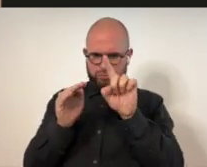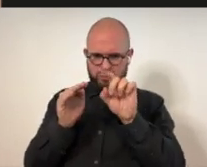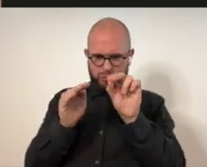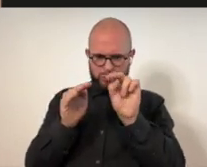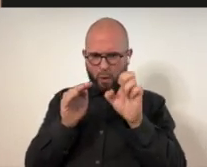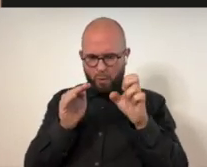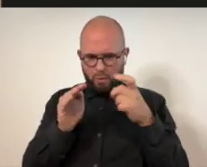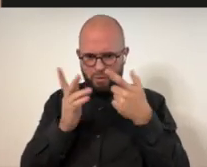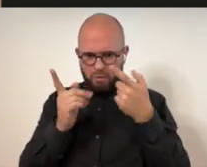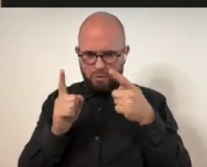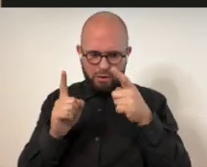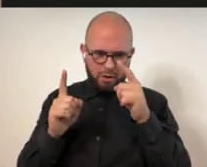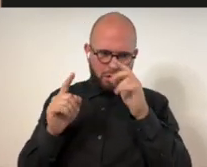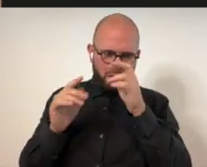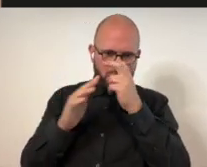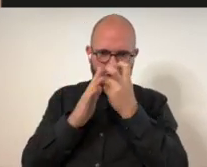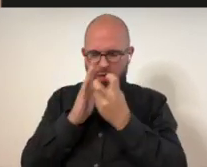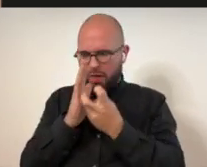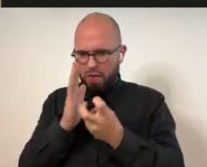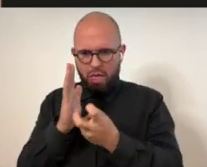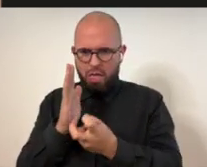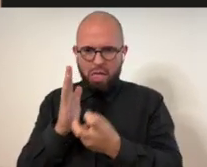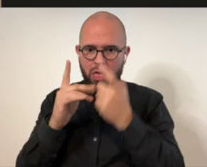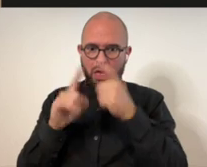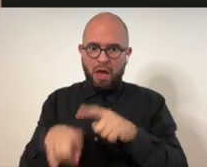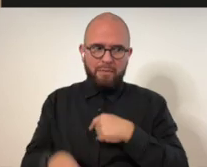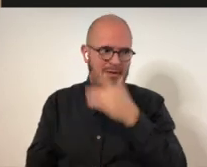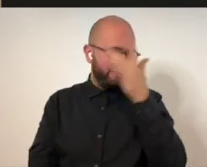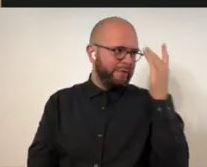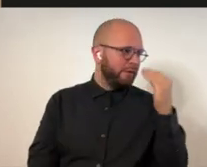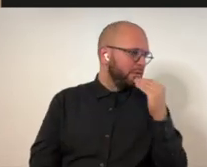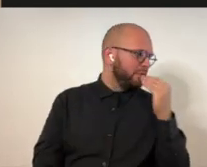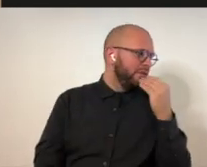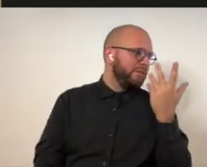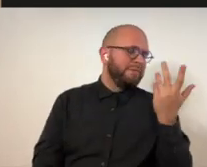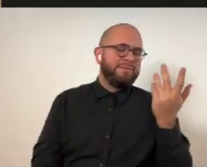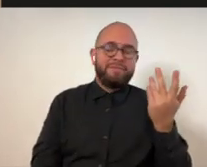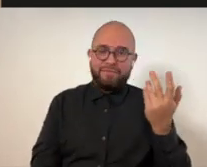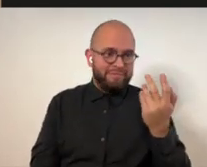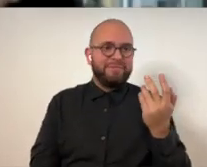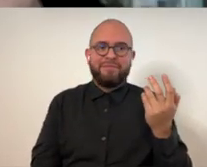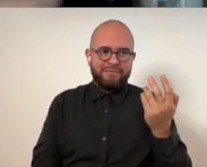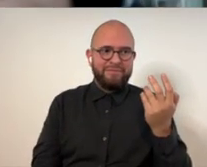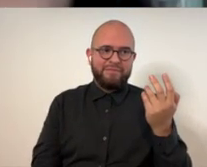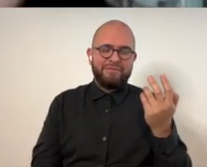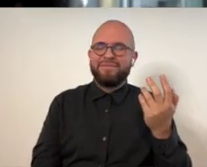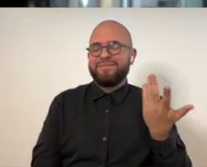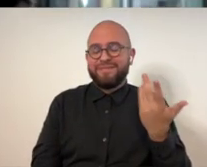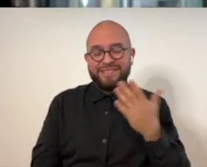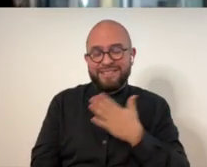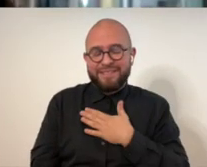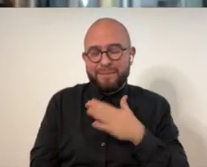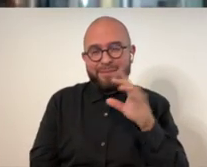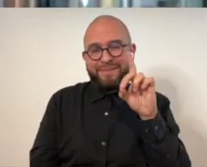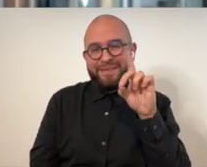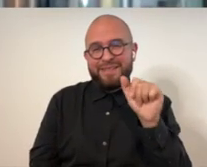But it, both of them, I can get in a zone where I, you know, I forget to eat and it's,